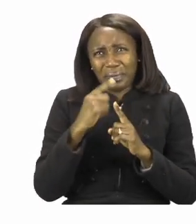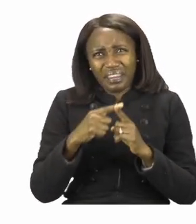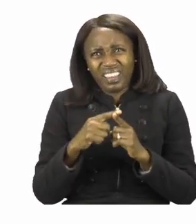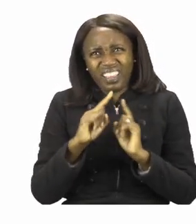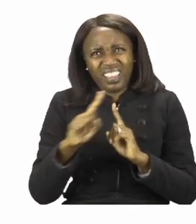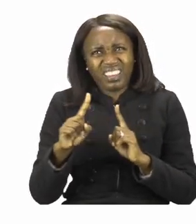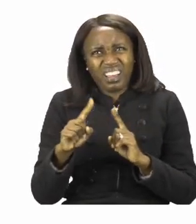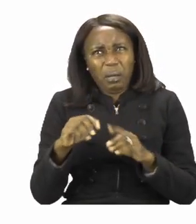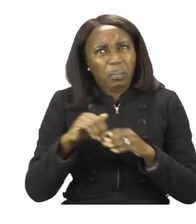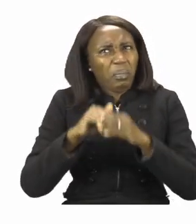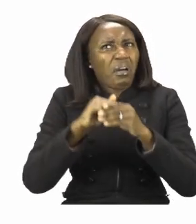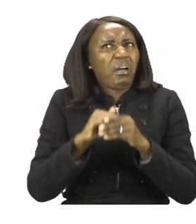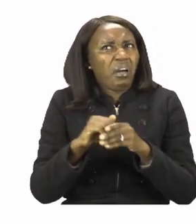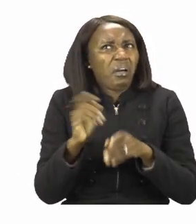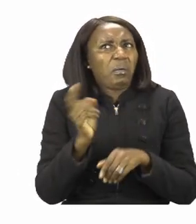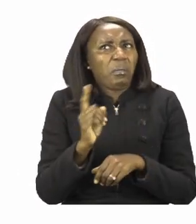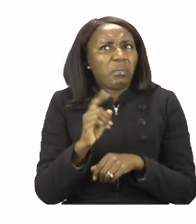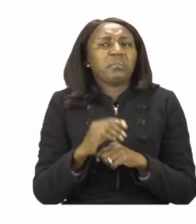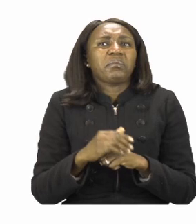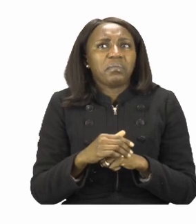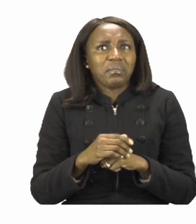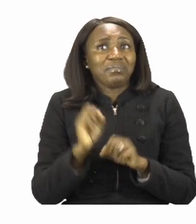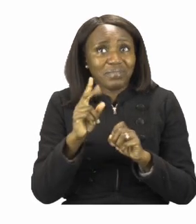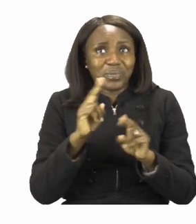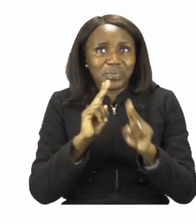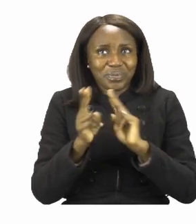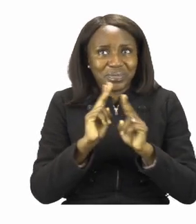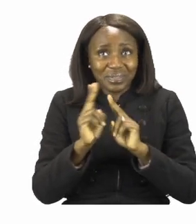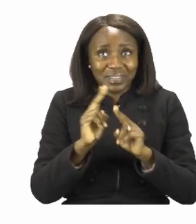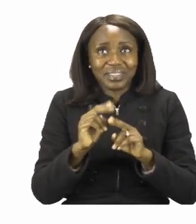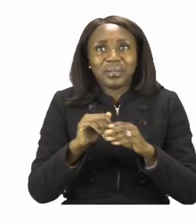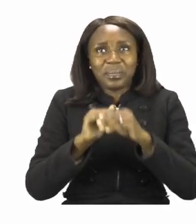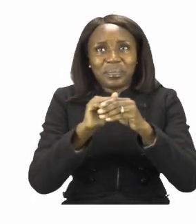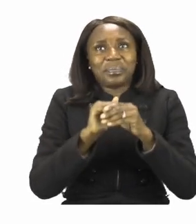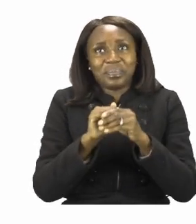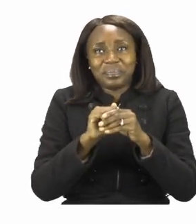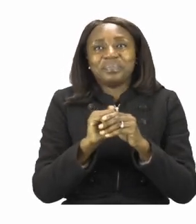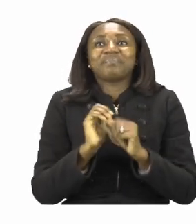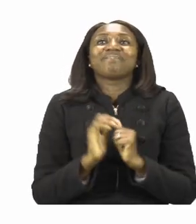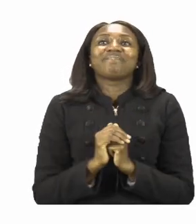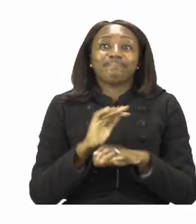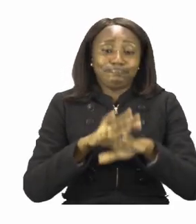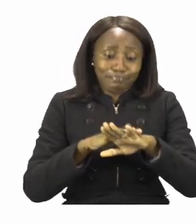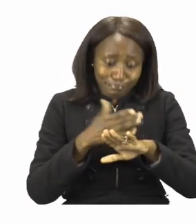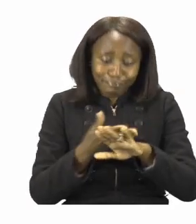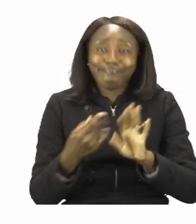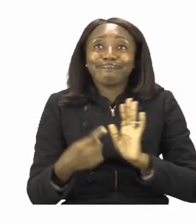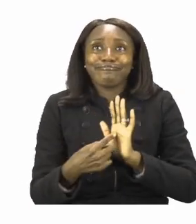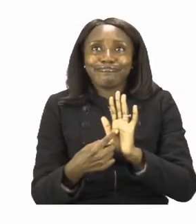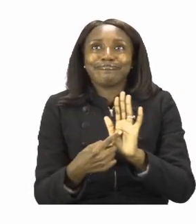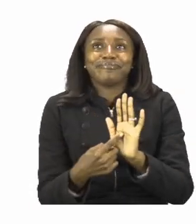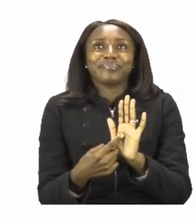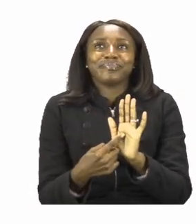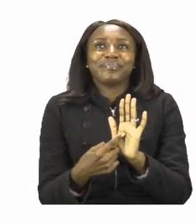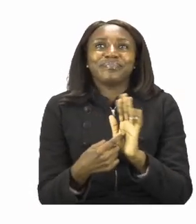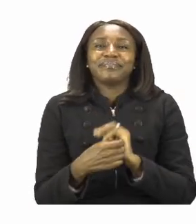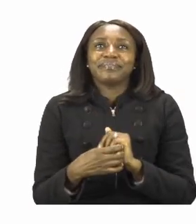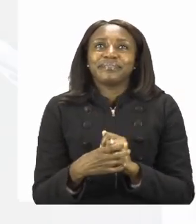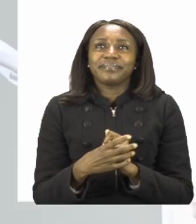transport? Well, we're going to discuss a few of them on the board. So let's take a look.